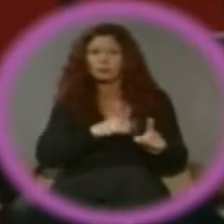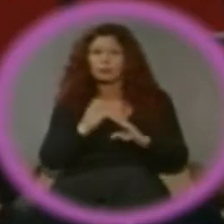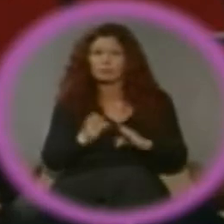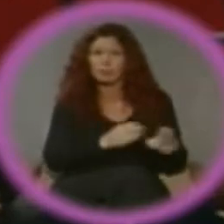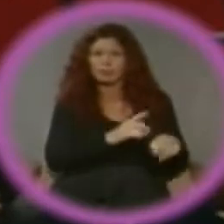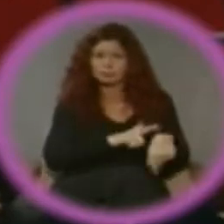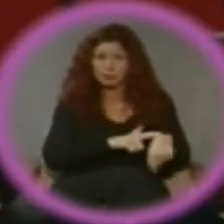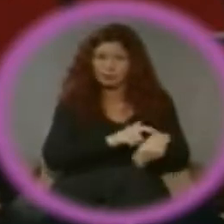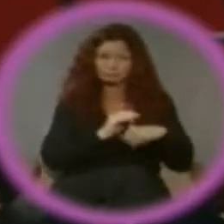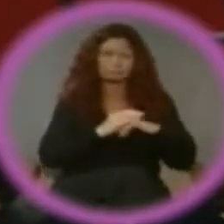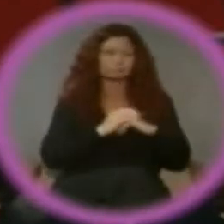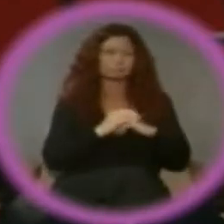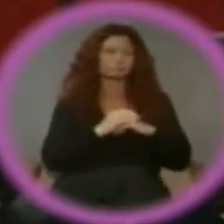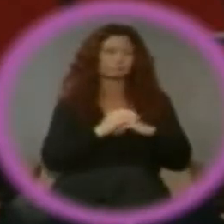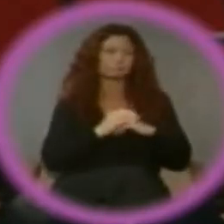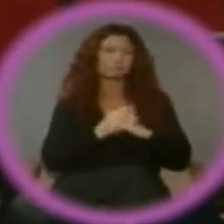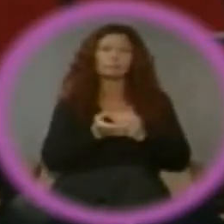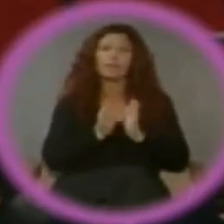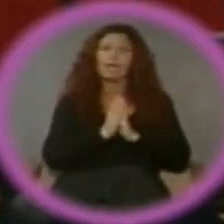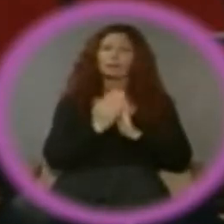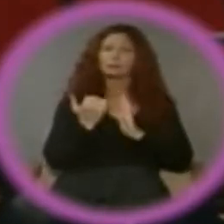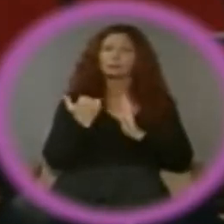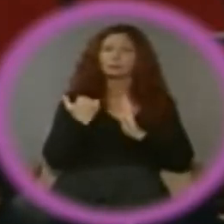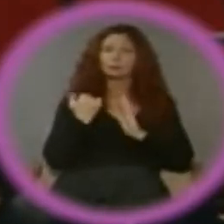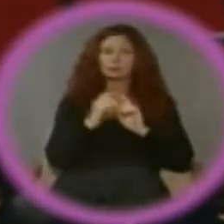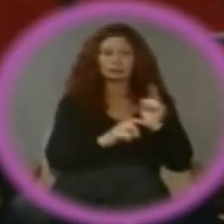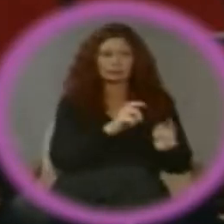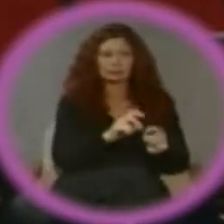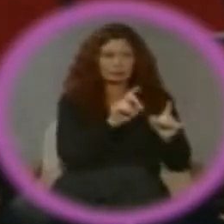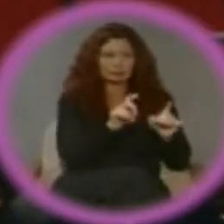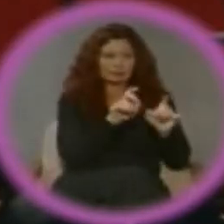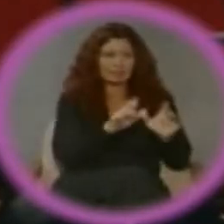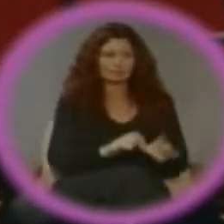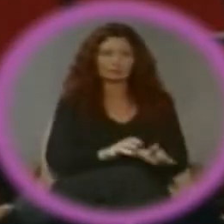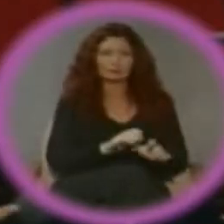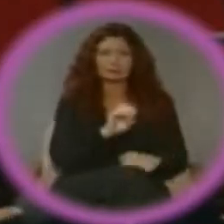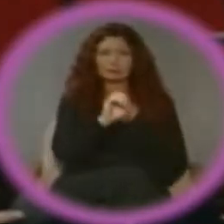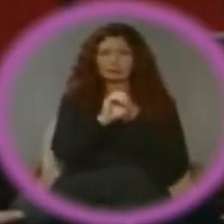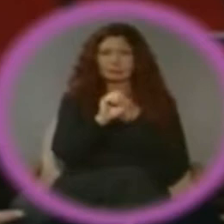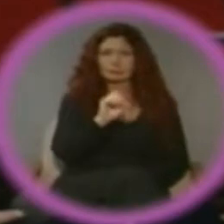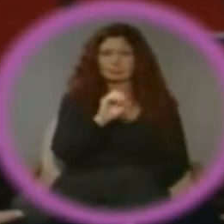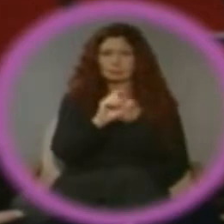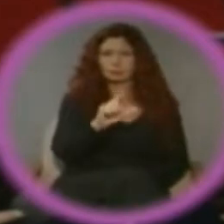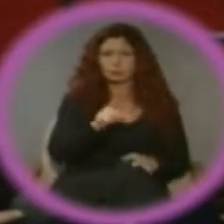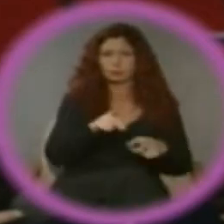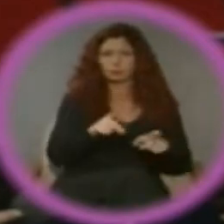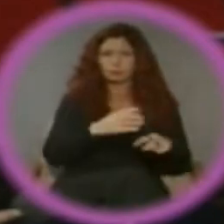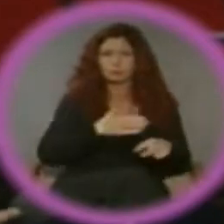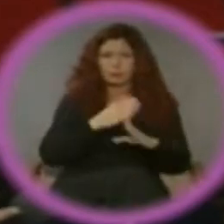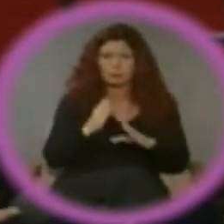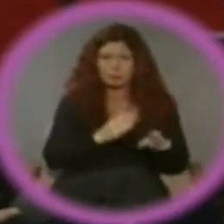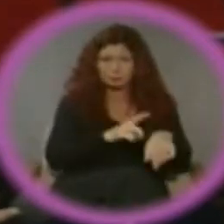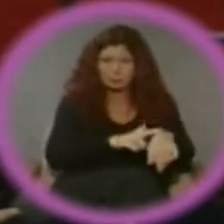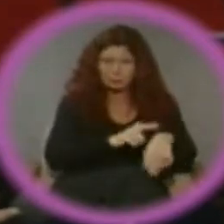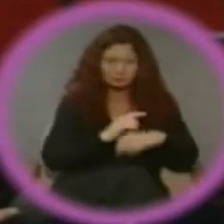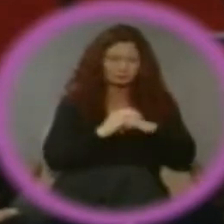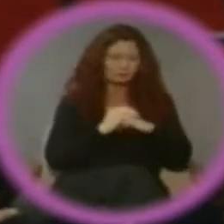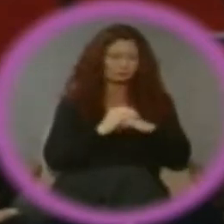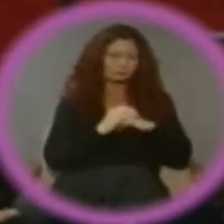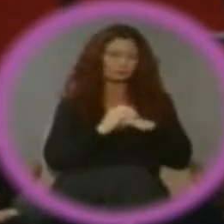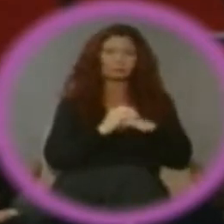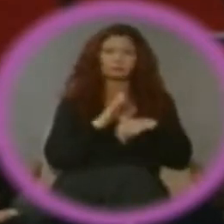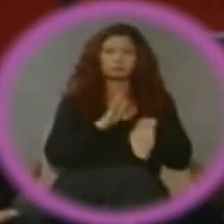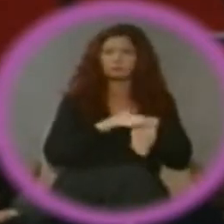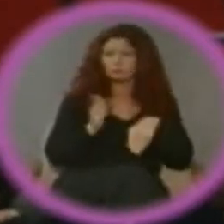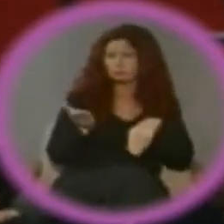have been asked to give ESOL tests during my planning time. I have been asked to come in for